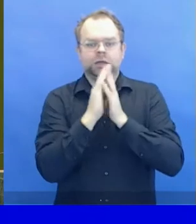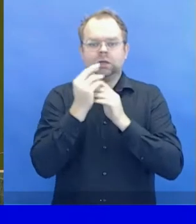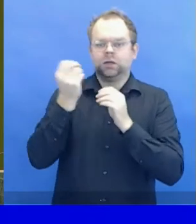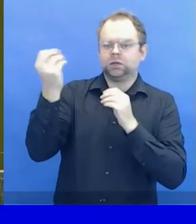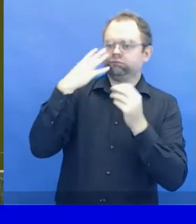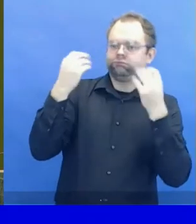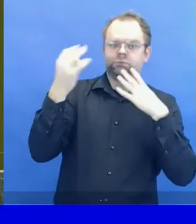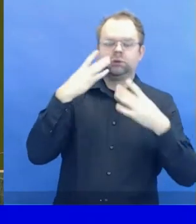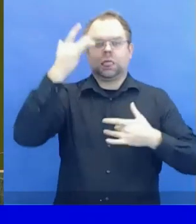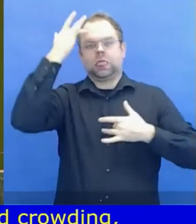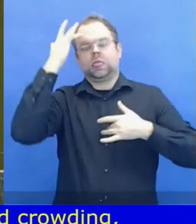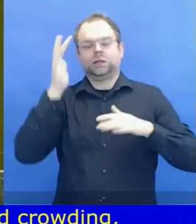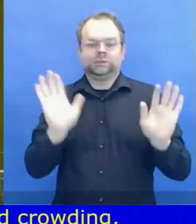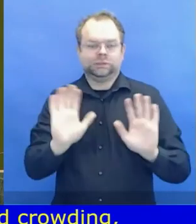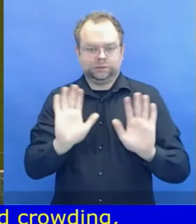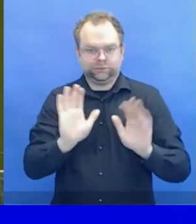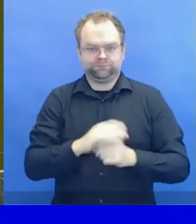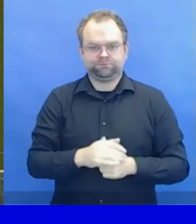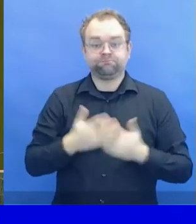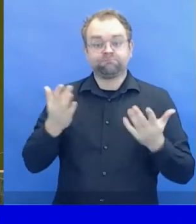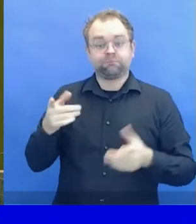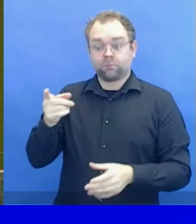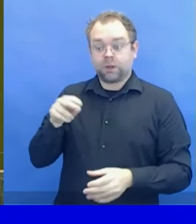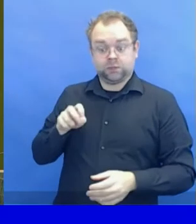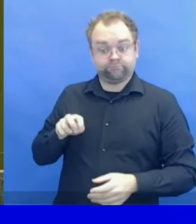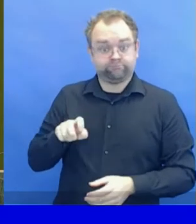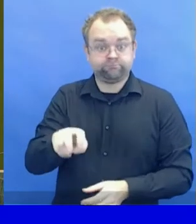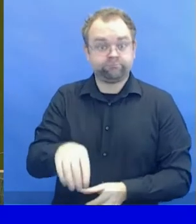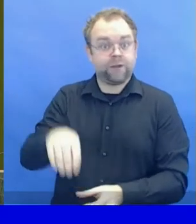ballot through the exit of the west side.